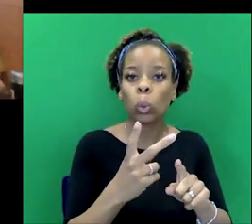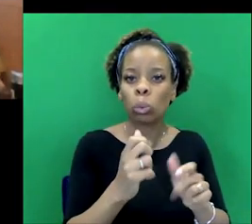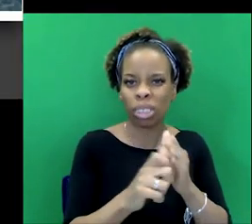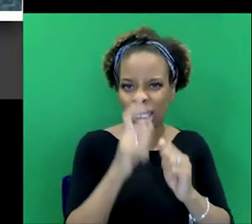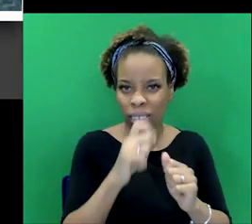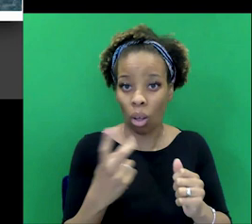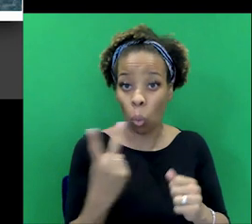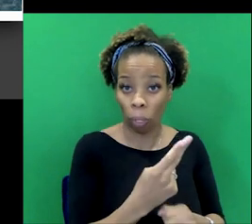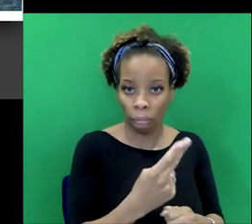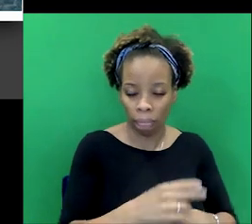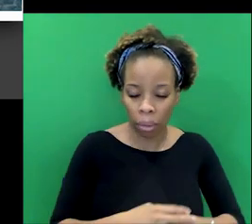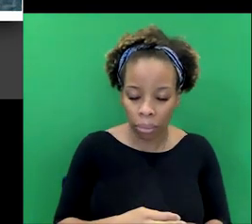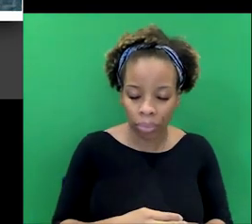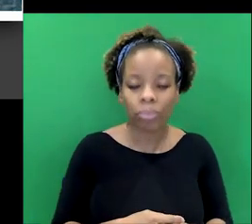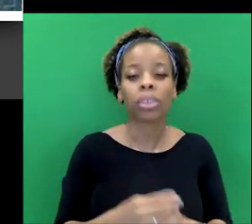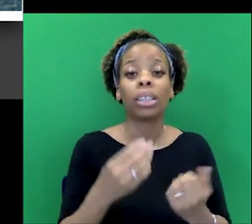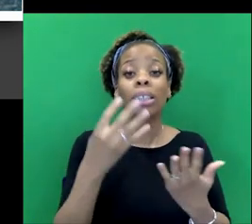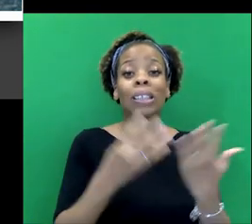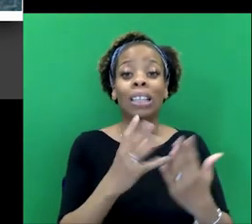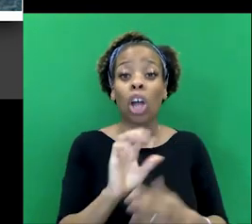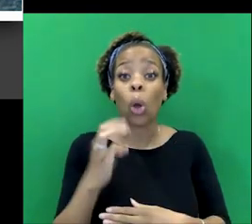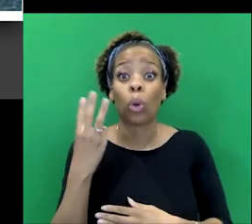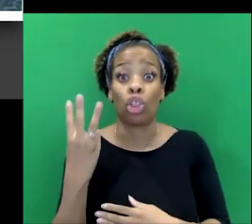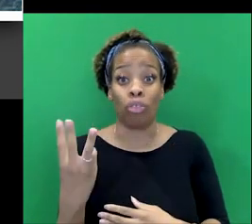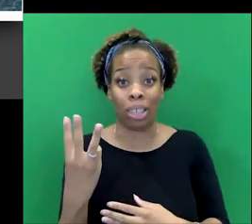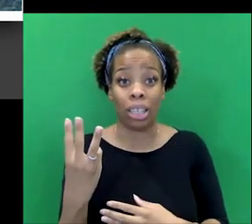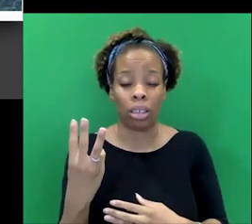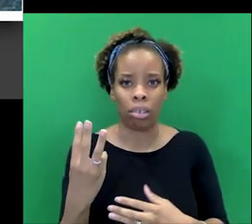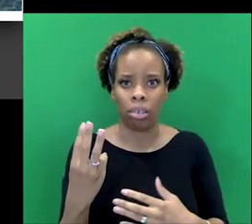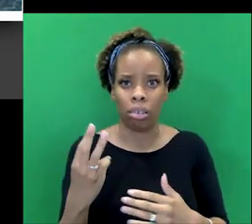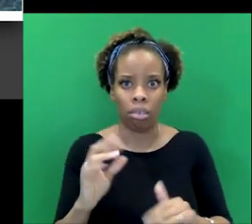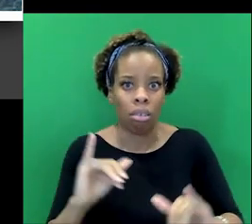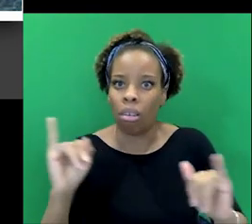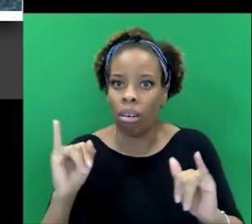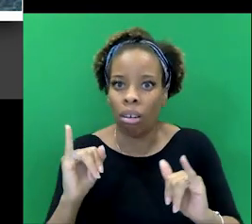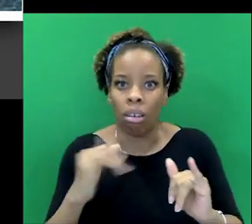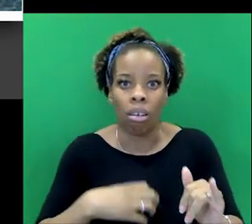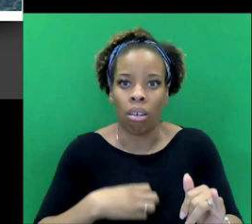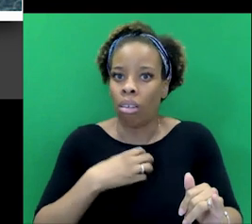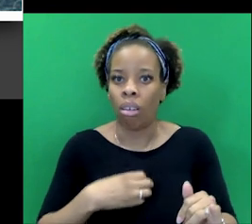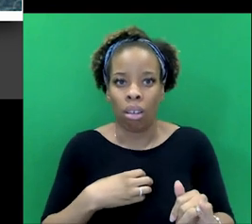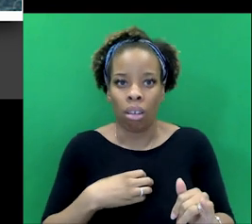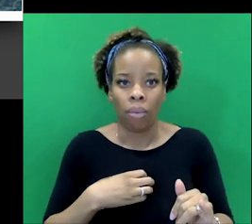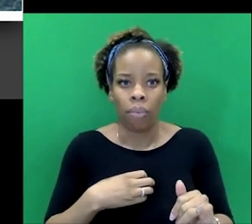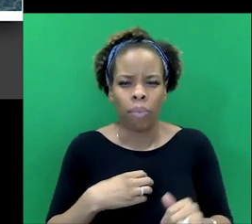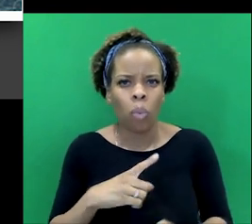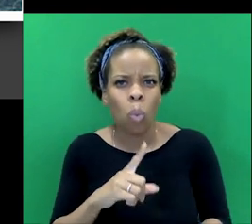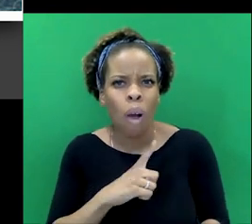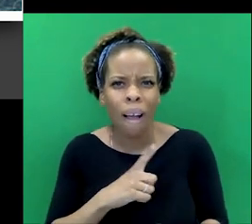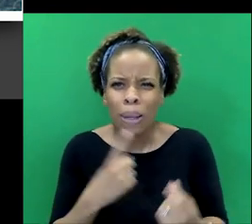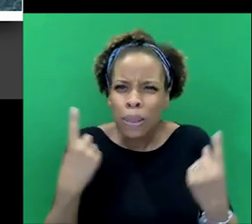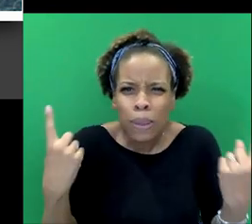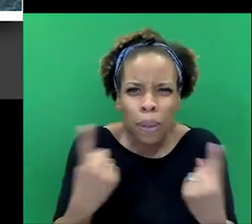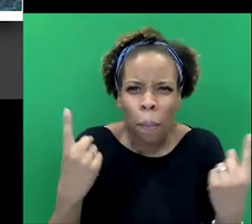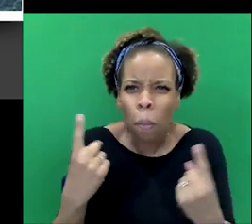And in 1903, um, there is terror in this village because someone is coming out there and